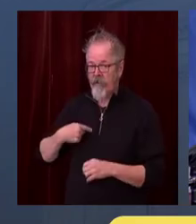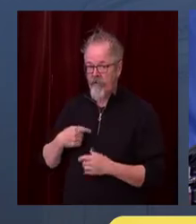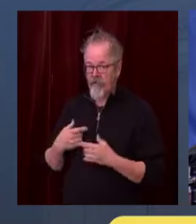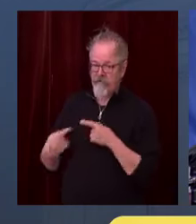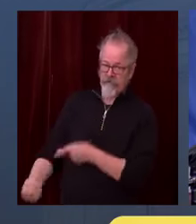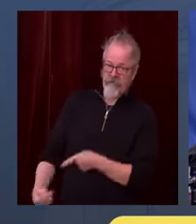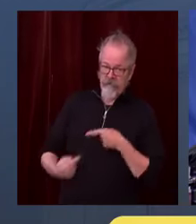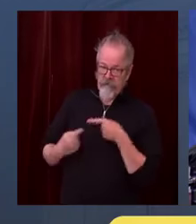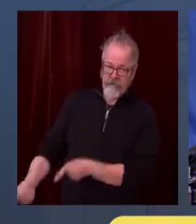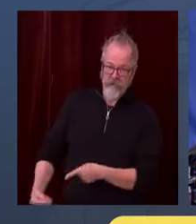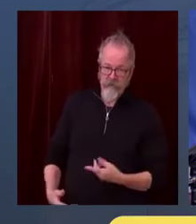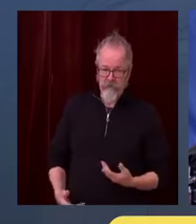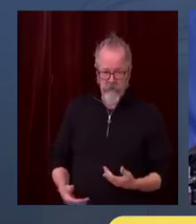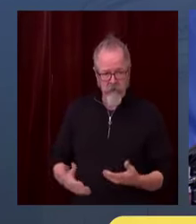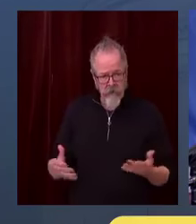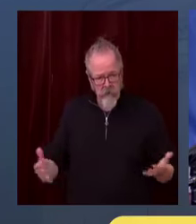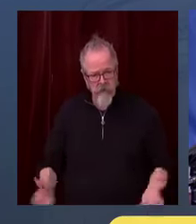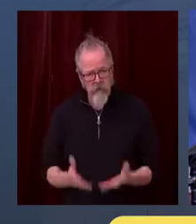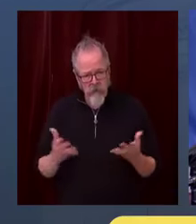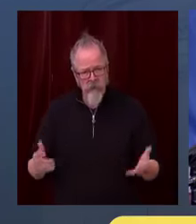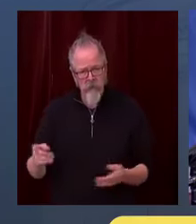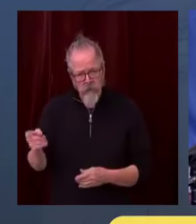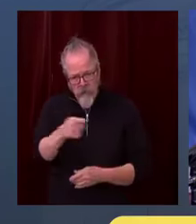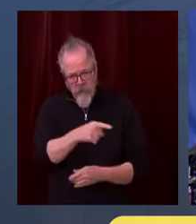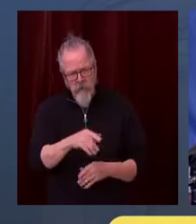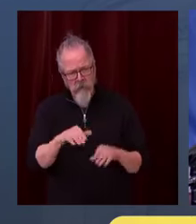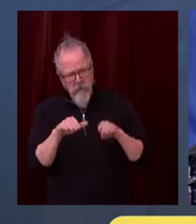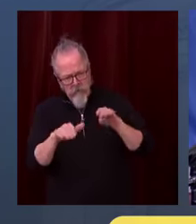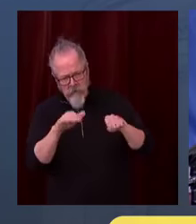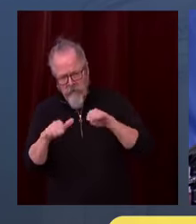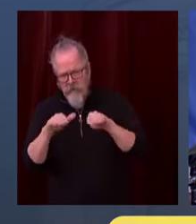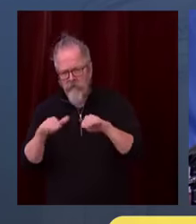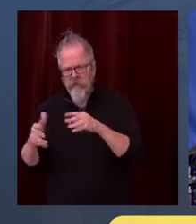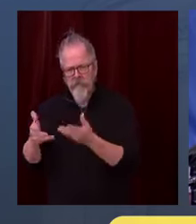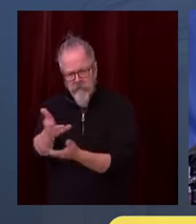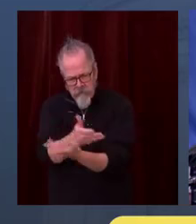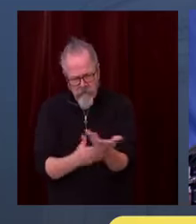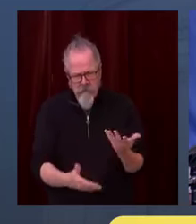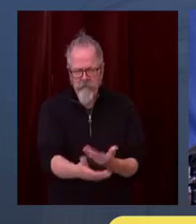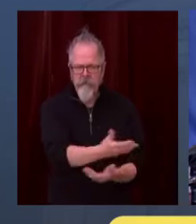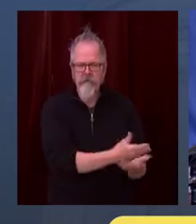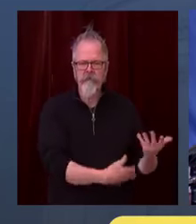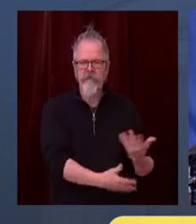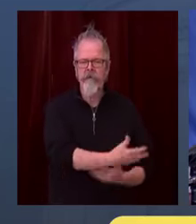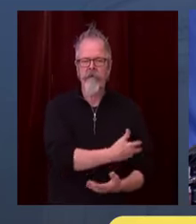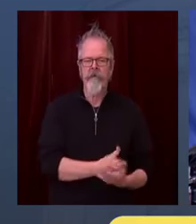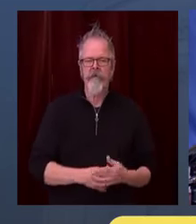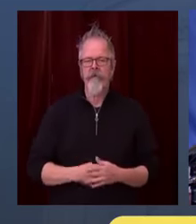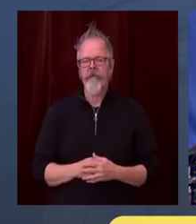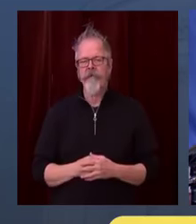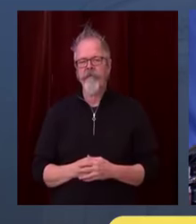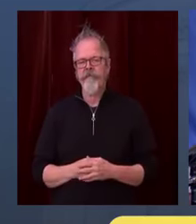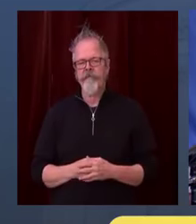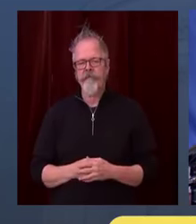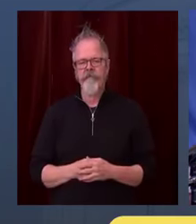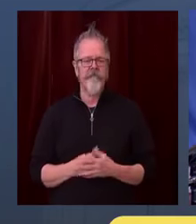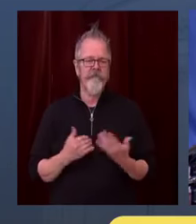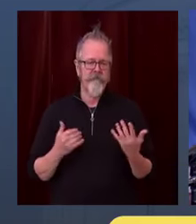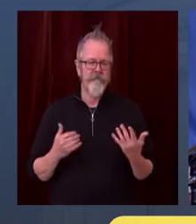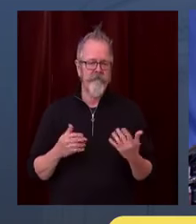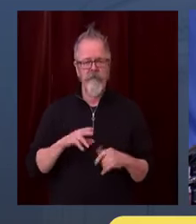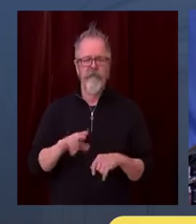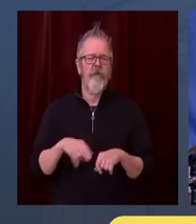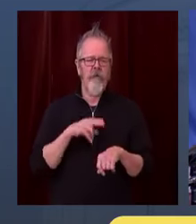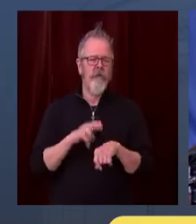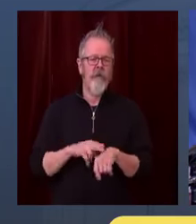And the one thing I would say is, yes, there is going to be people, we're a diverse state. We have diverse parties